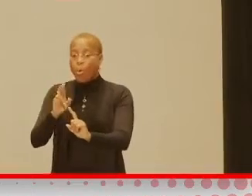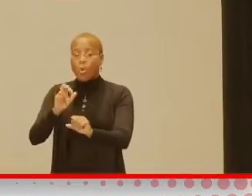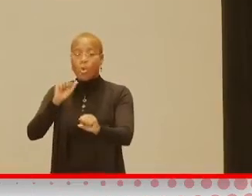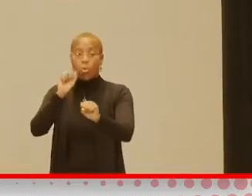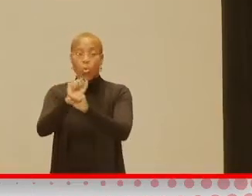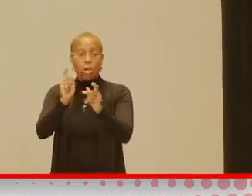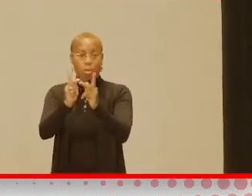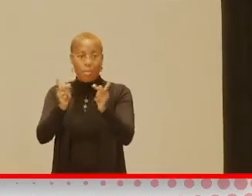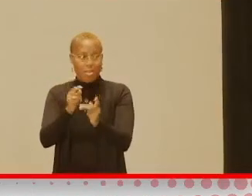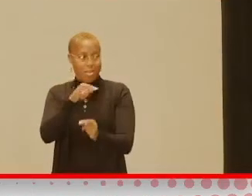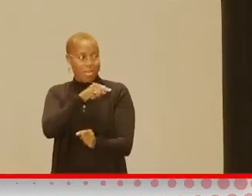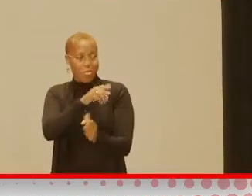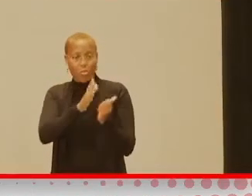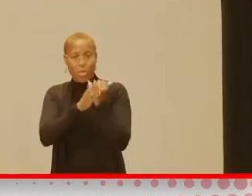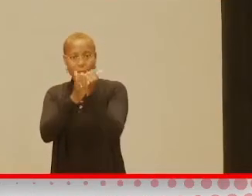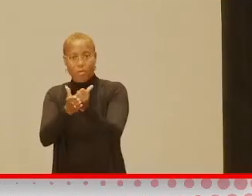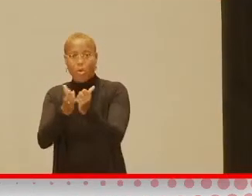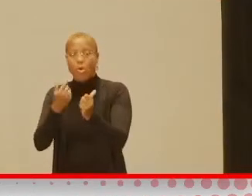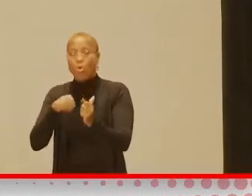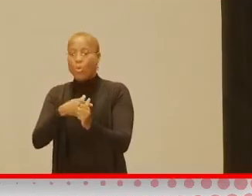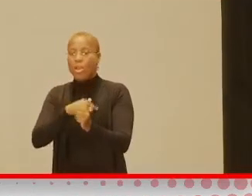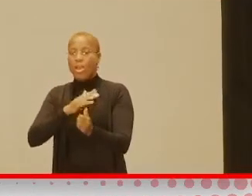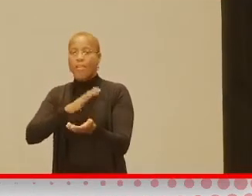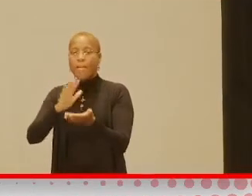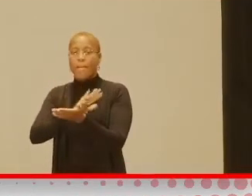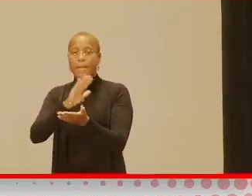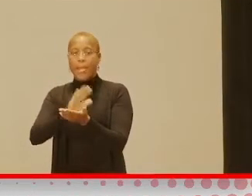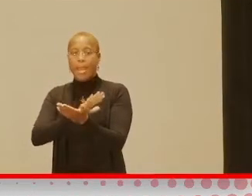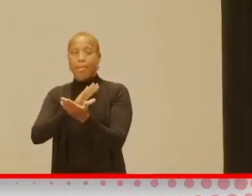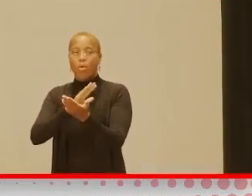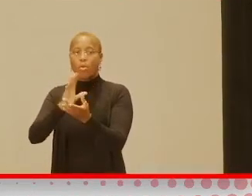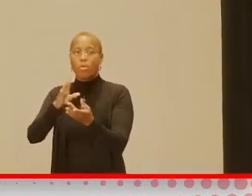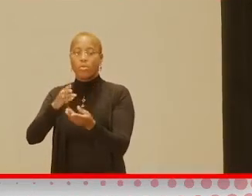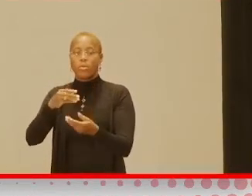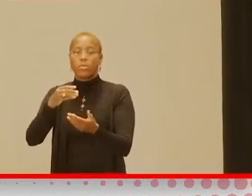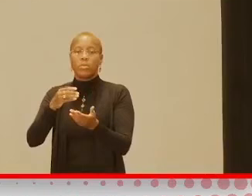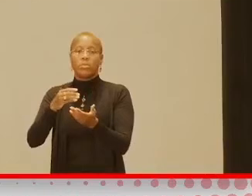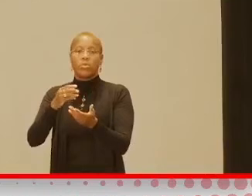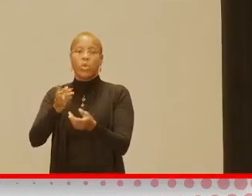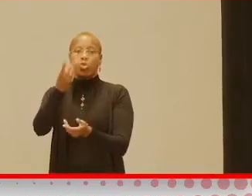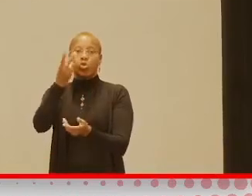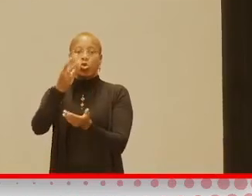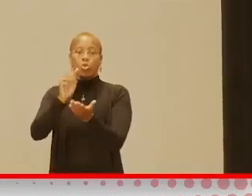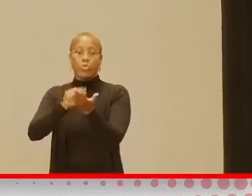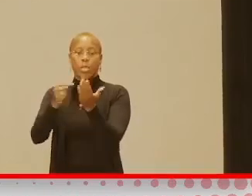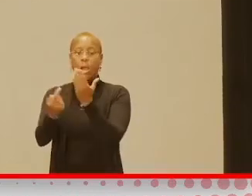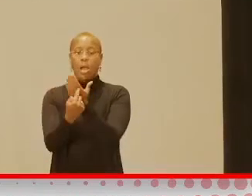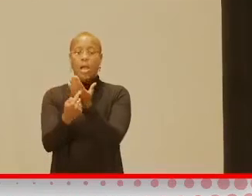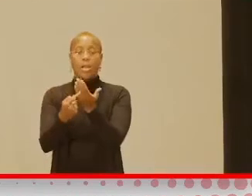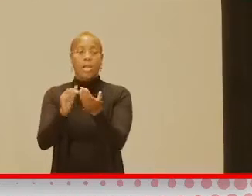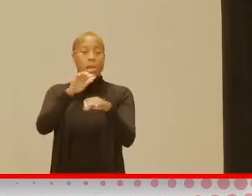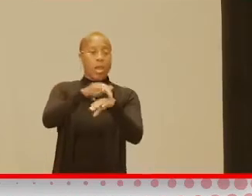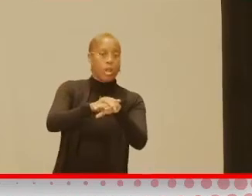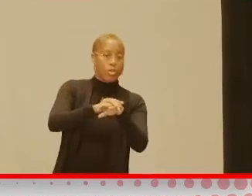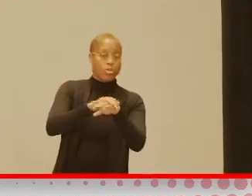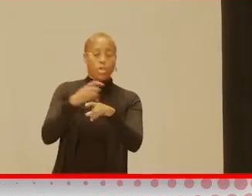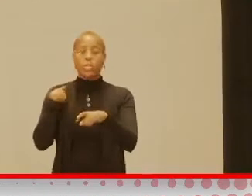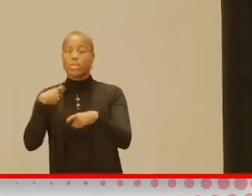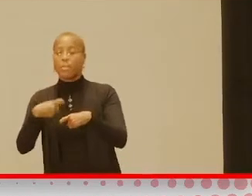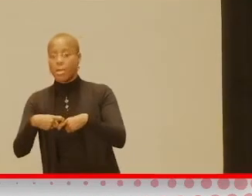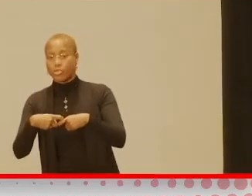this would be helpful, we do have a handout also that's two-sided, English on one side, Spanish on the other side, that is